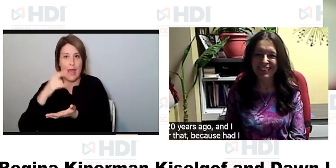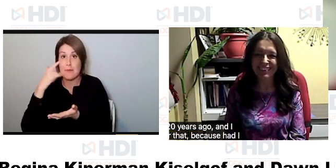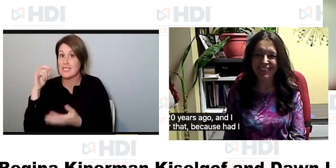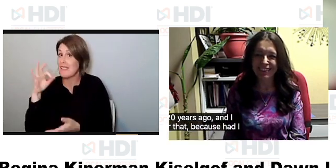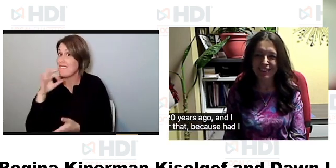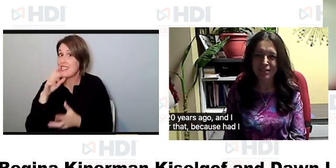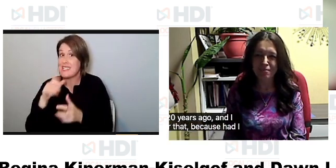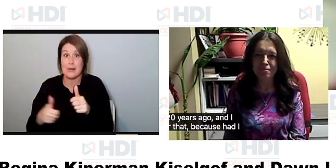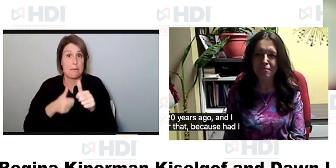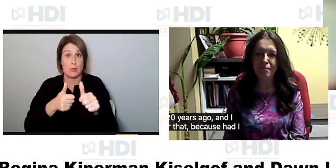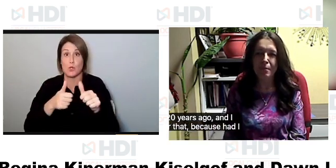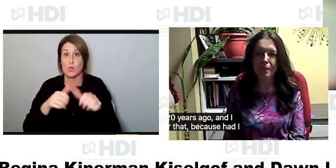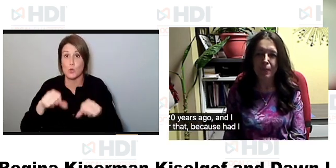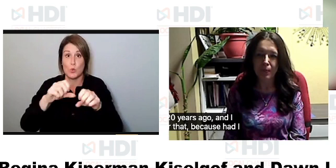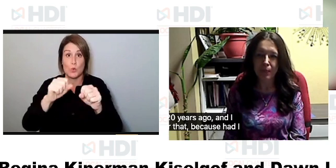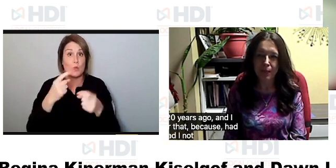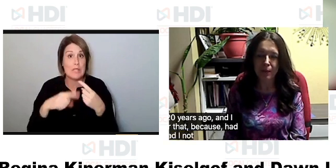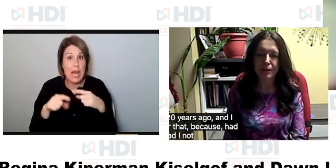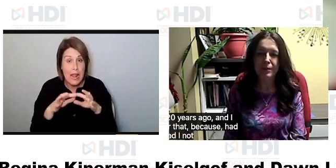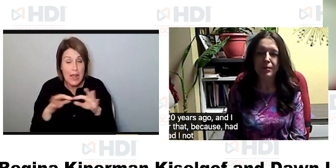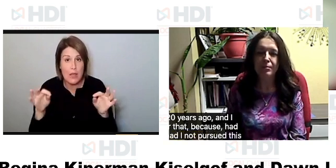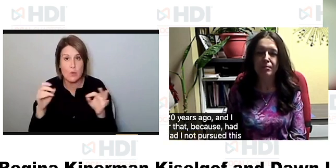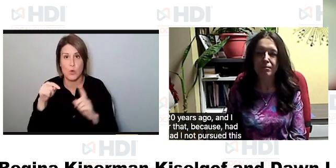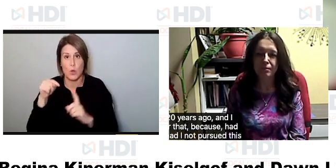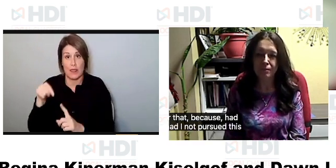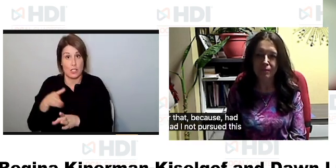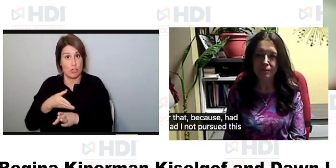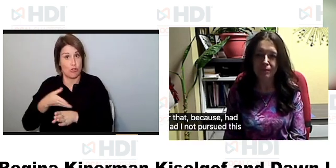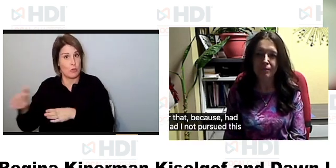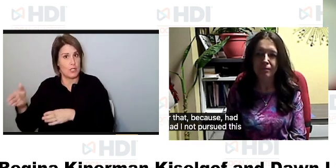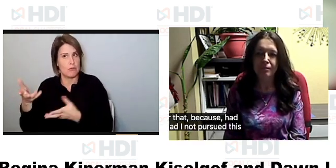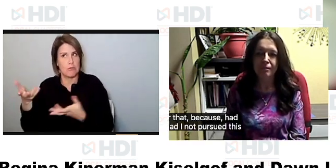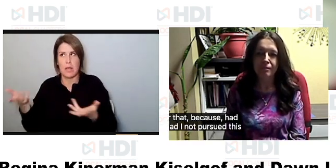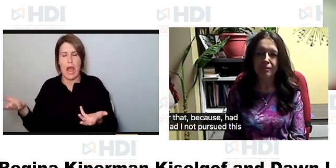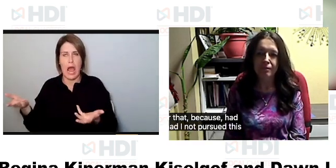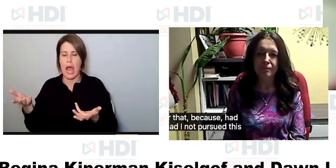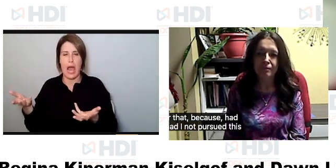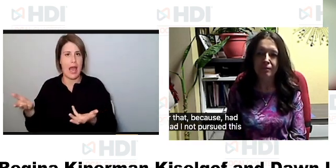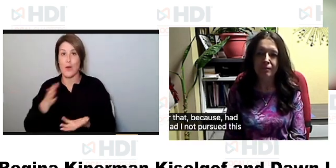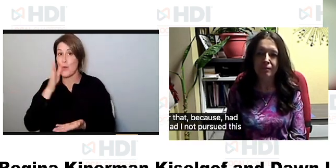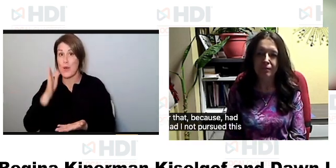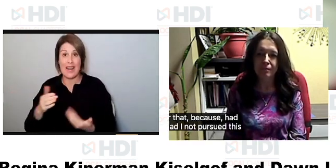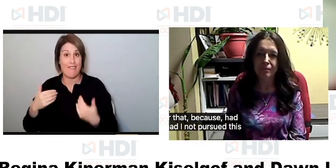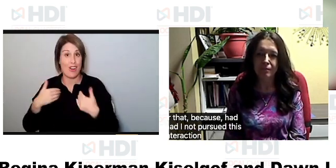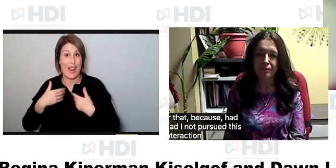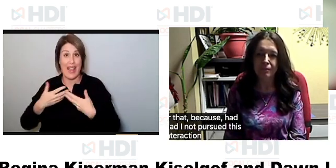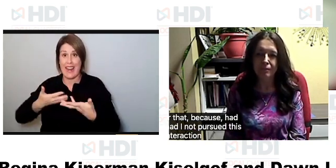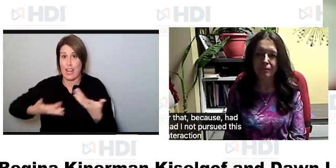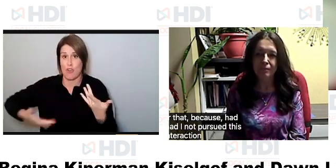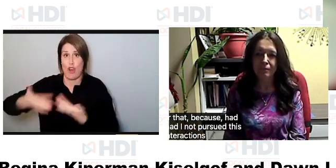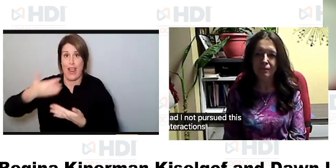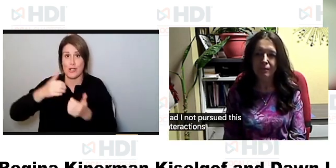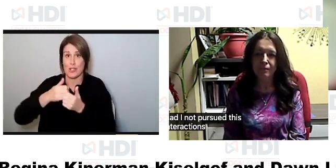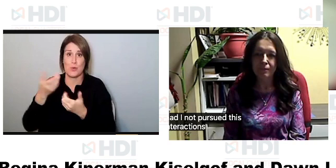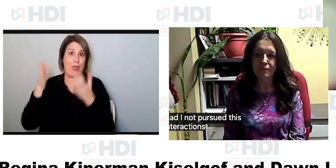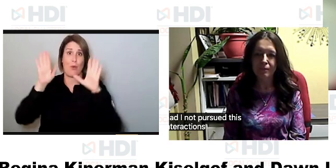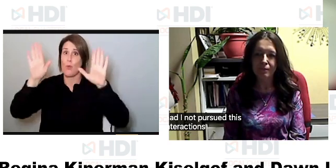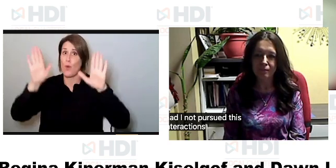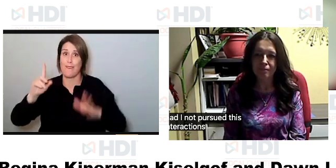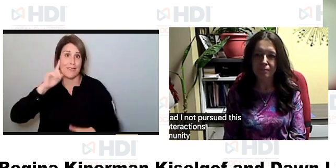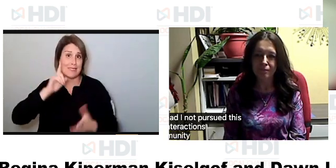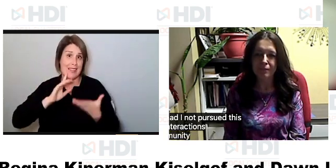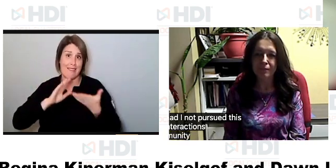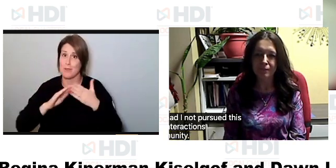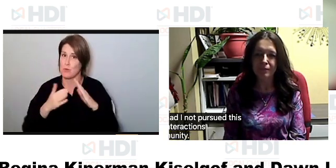sign language had i not pursued this career i would not have had interactions with the wonderful deaf community